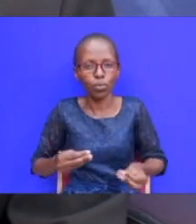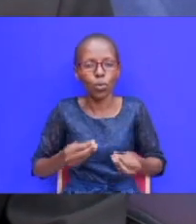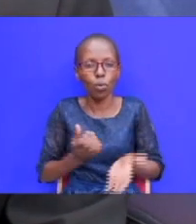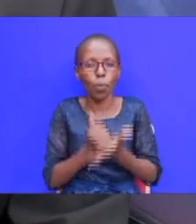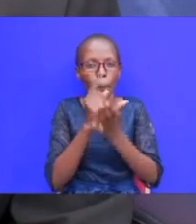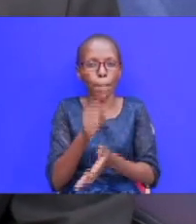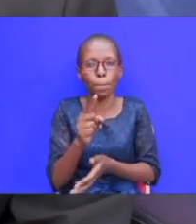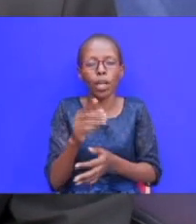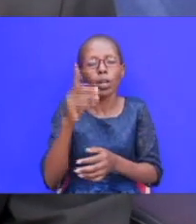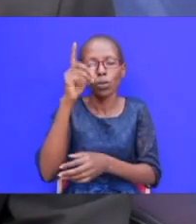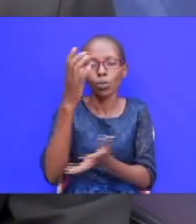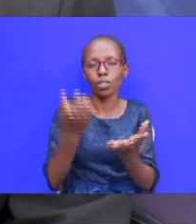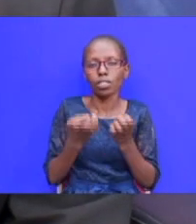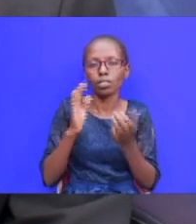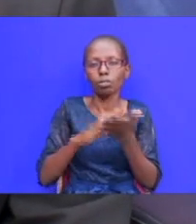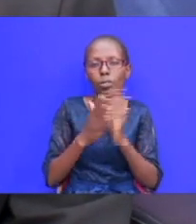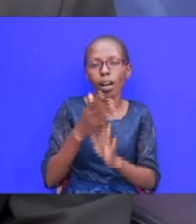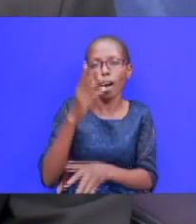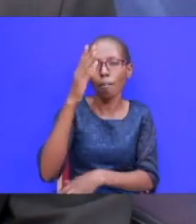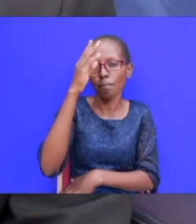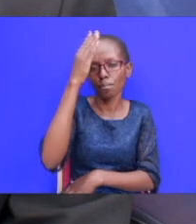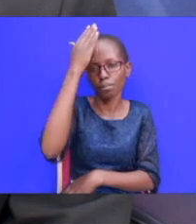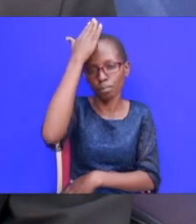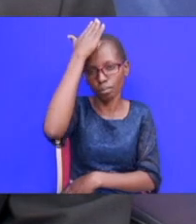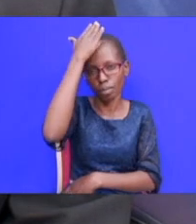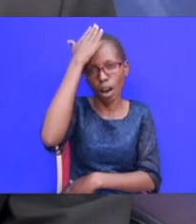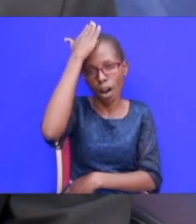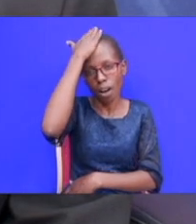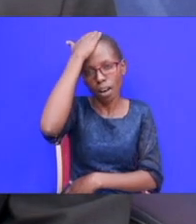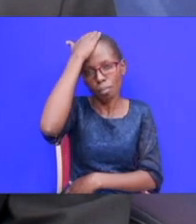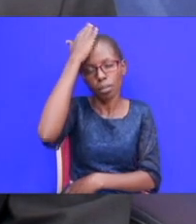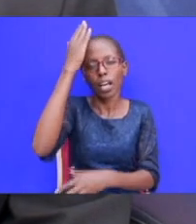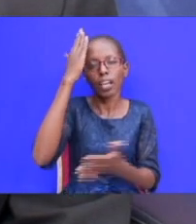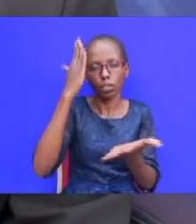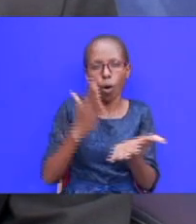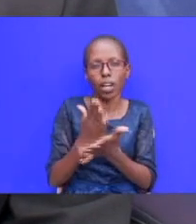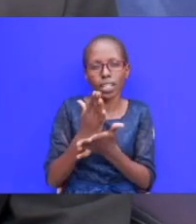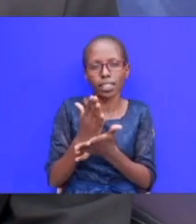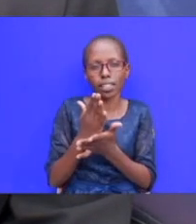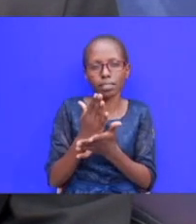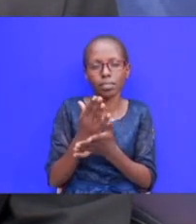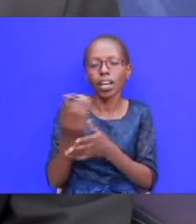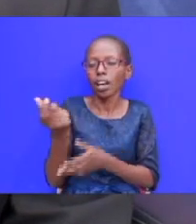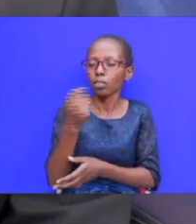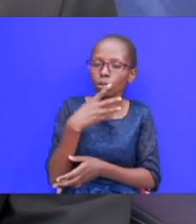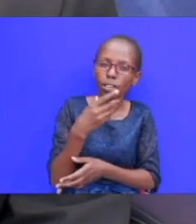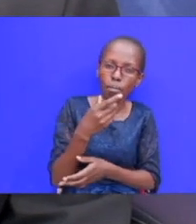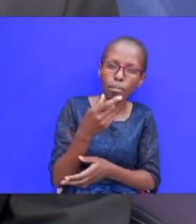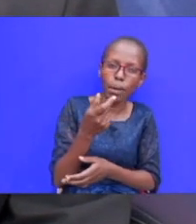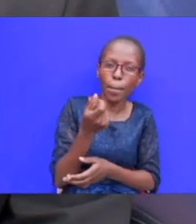medicine to you honest you have to be very honest you know i i was struck by this headache and i took some panadol